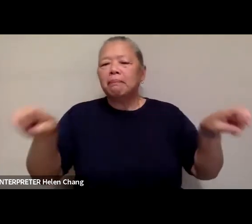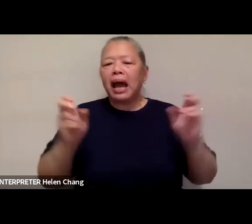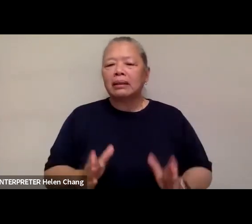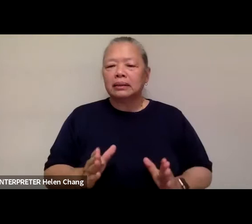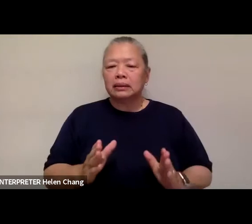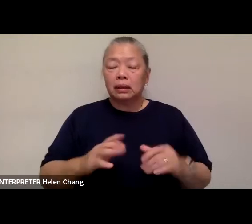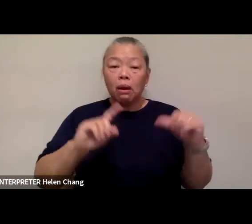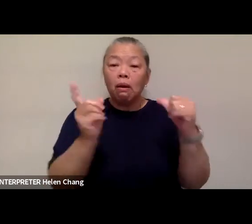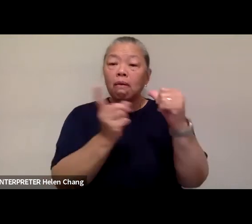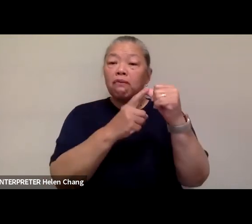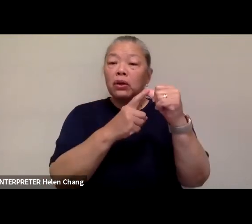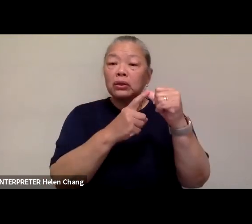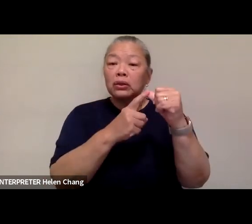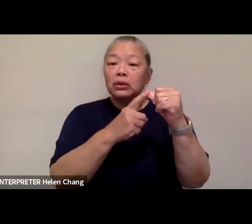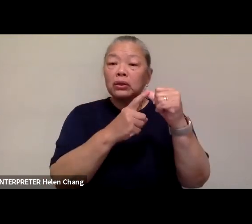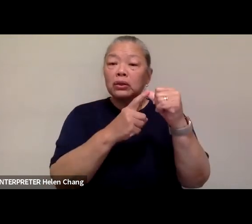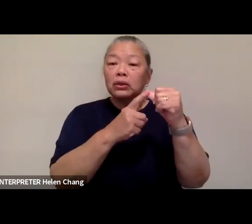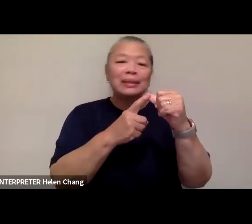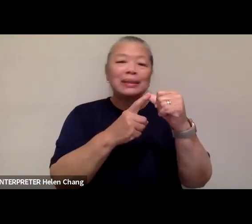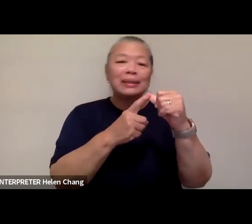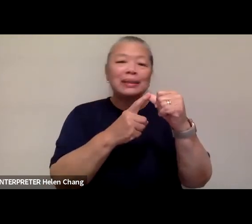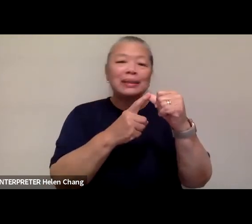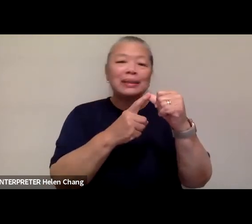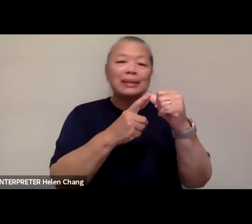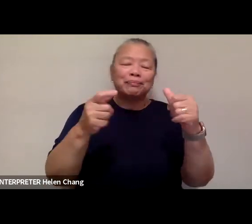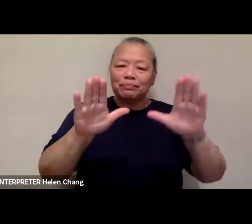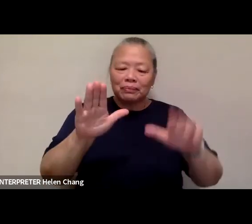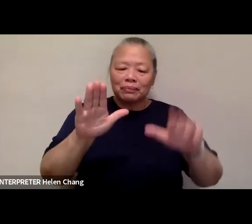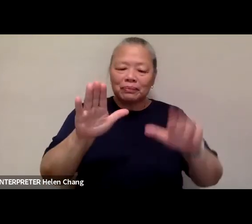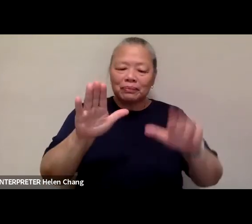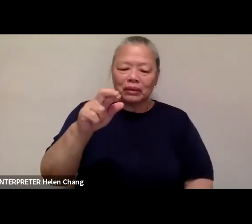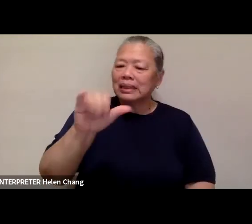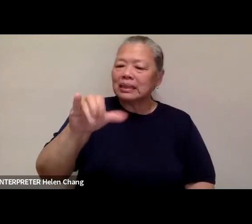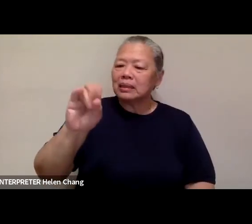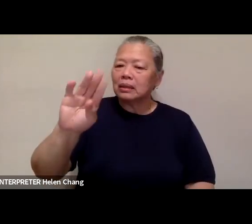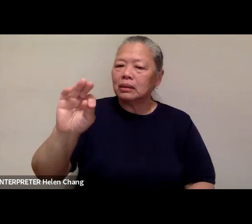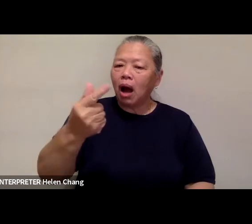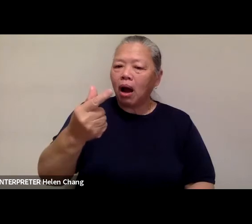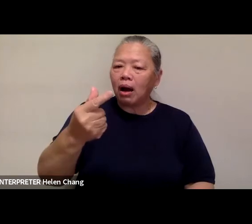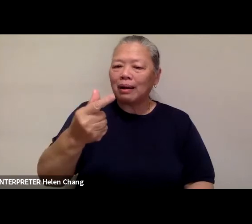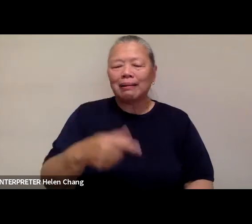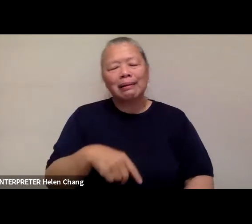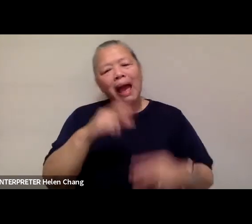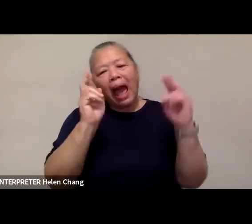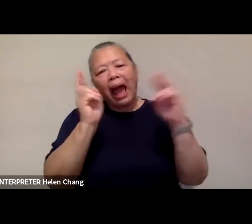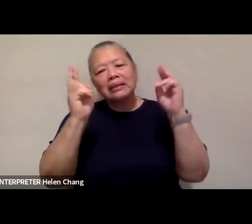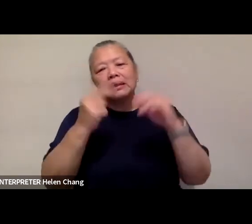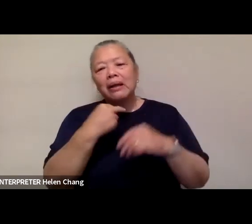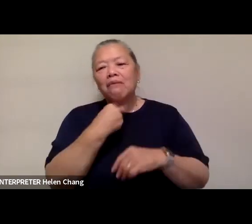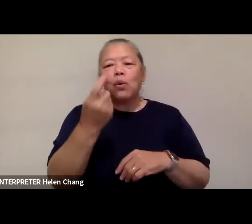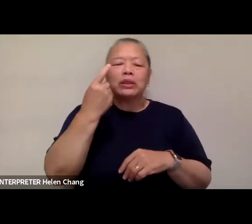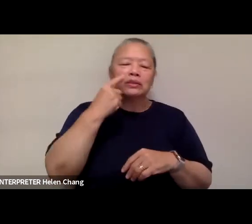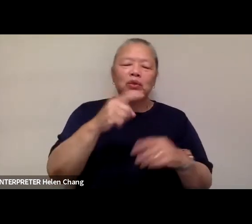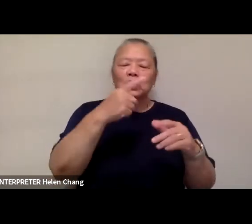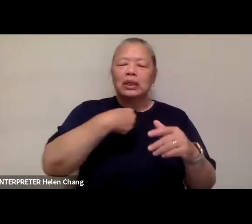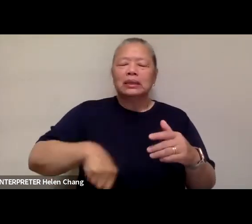the inimitable Grace Young, who is the accidental voice of Chinatown, the Poet Laureate of The